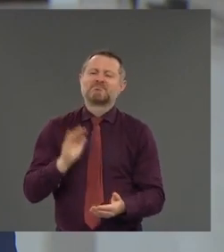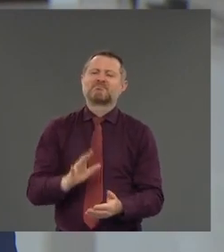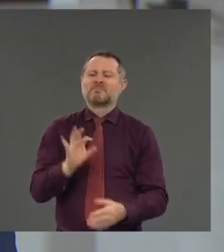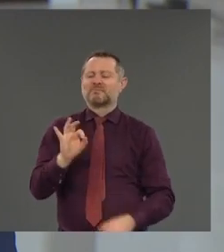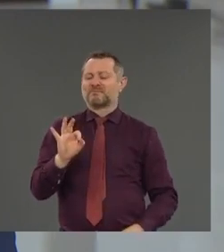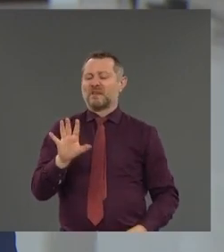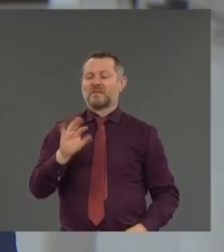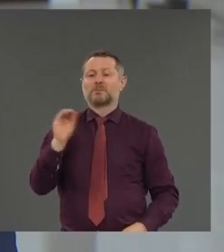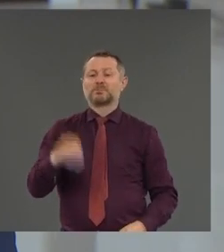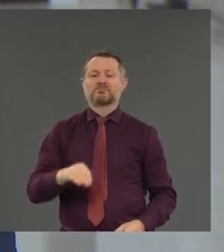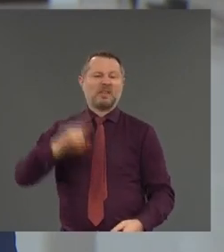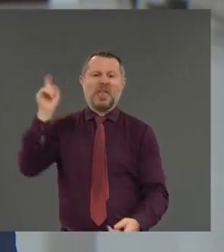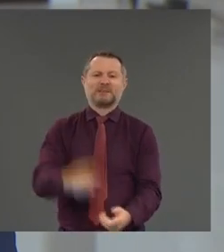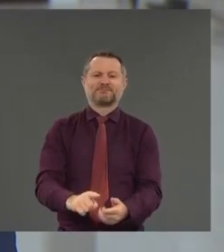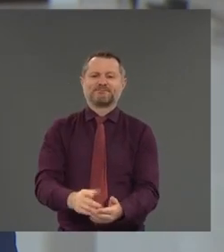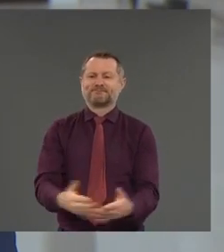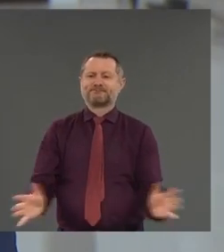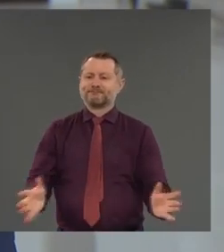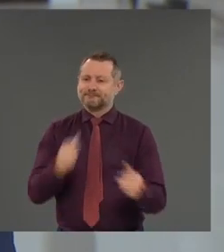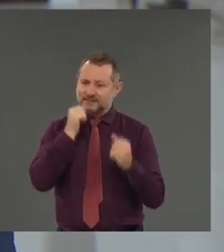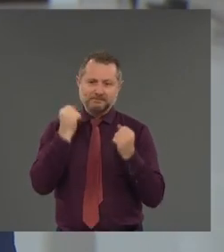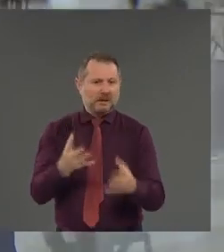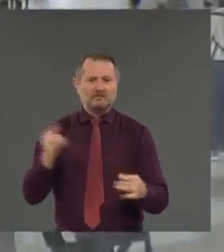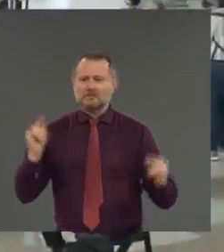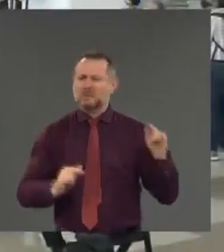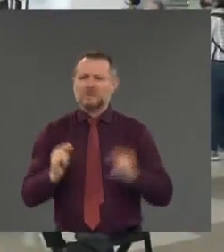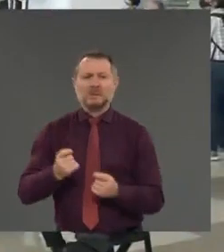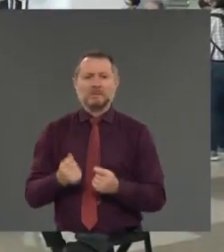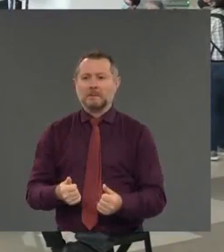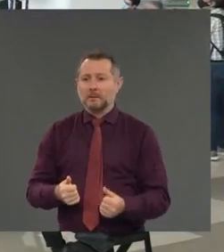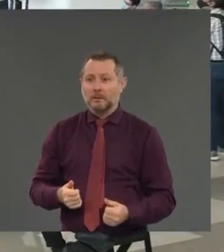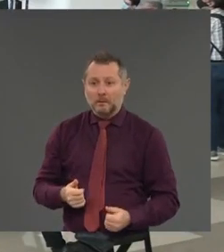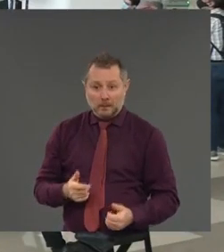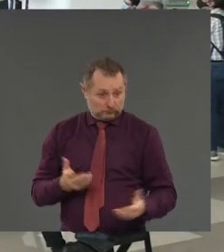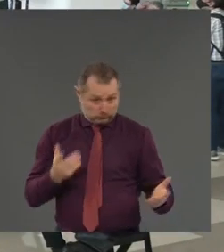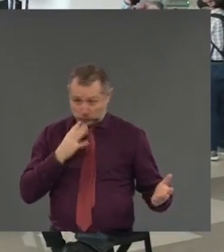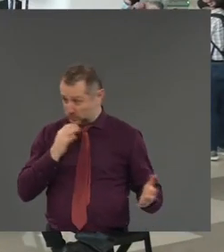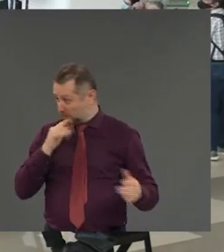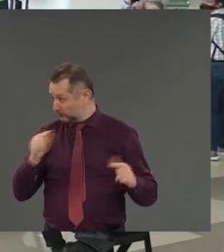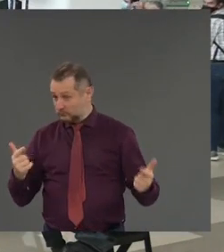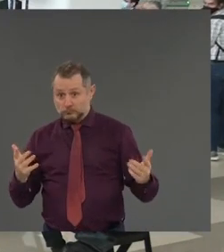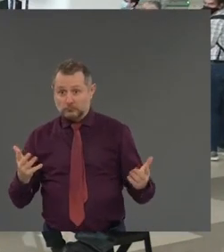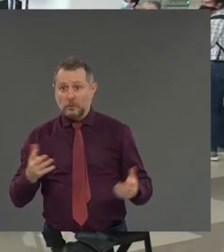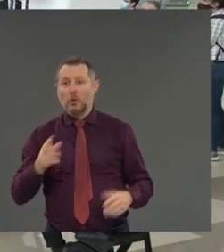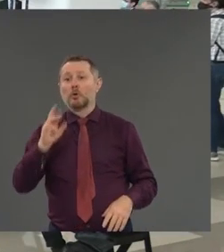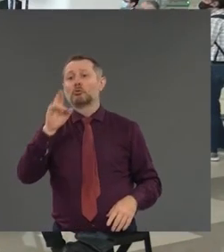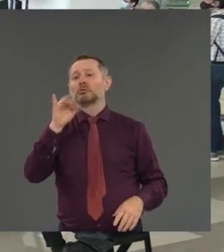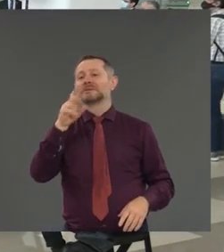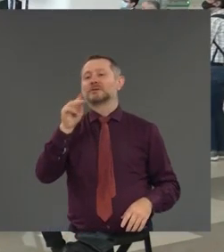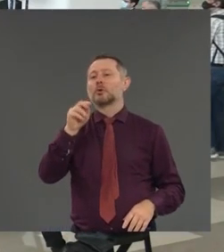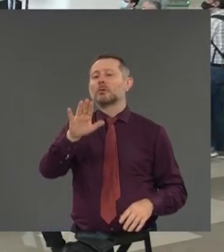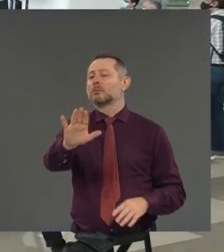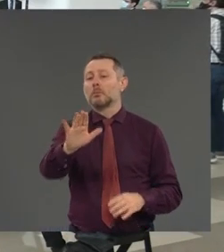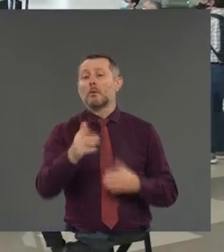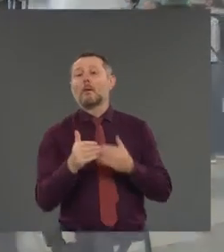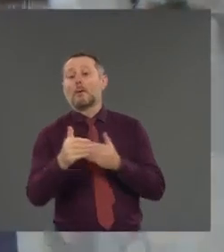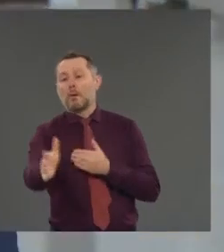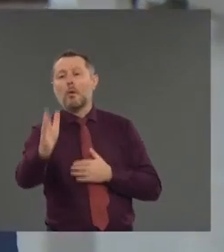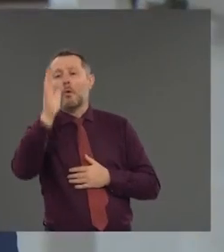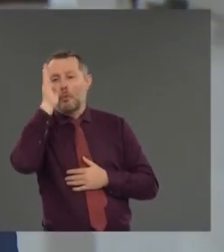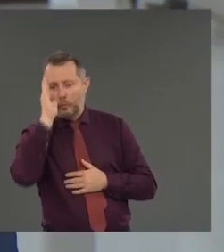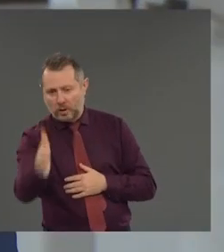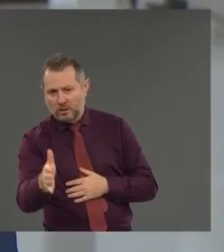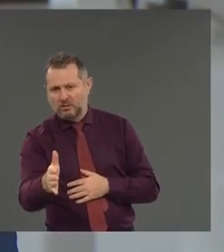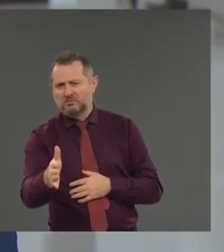percent. In terms, in terms of the future, there's no doubt that air